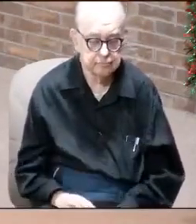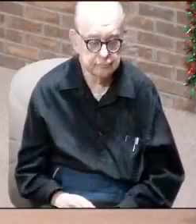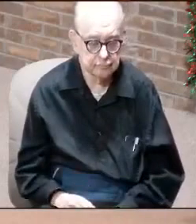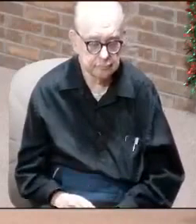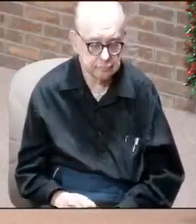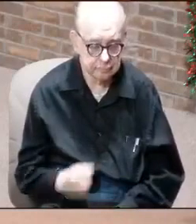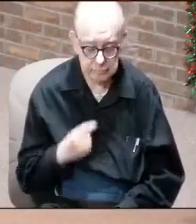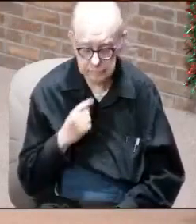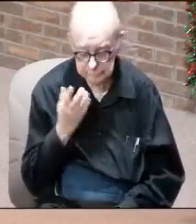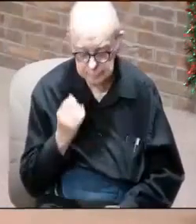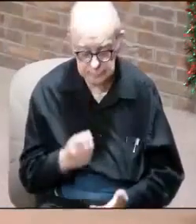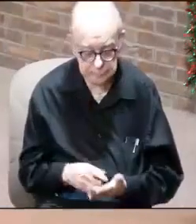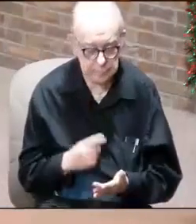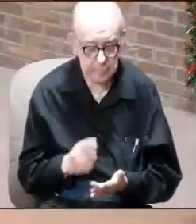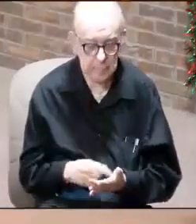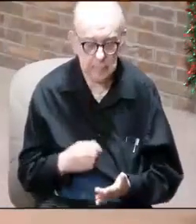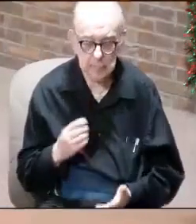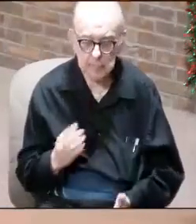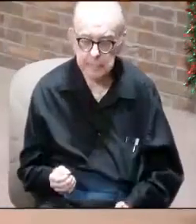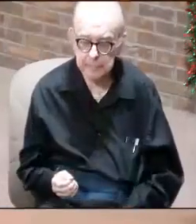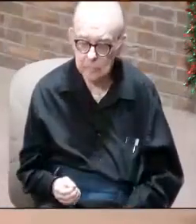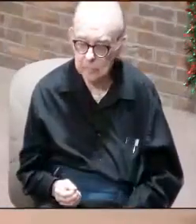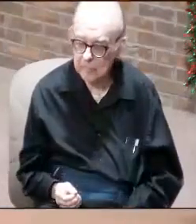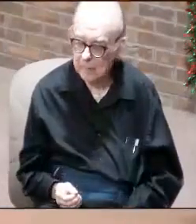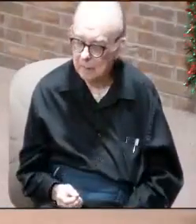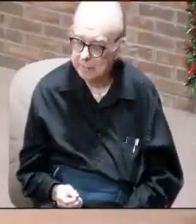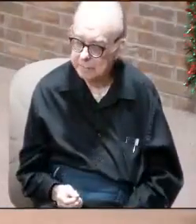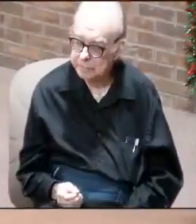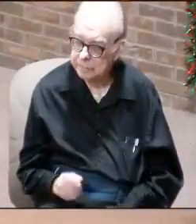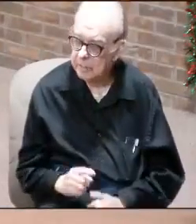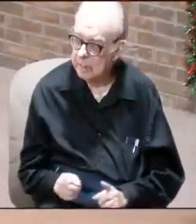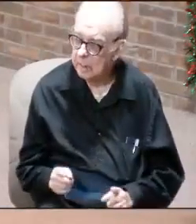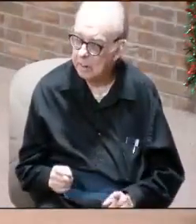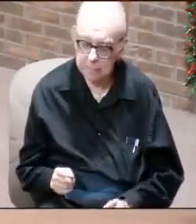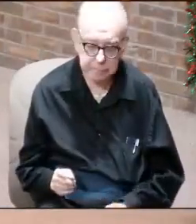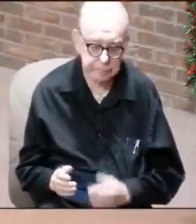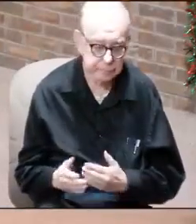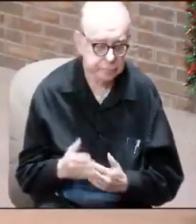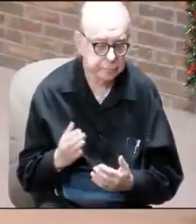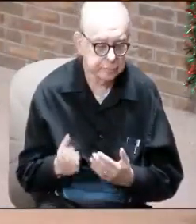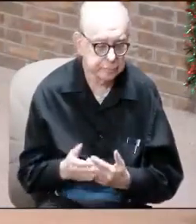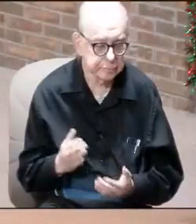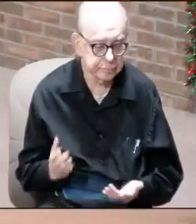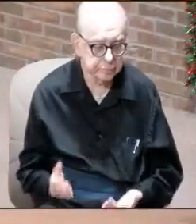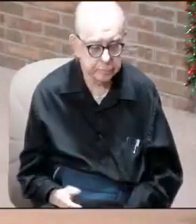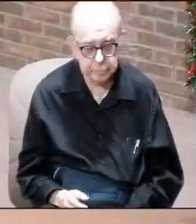That's why sometimes, I know you guys would freak out, but it's almost like